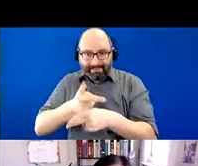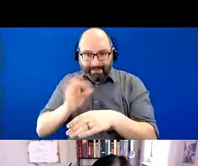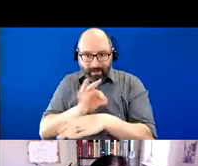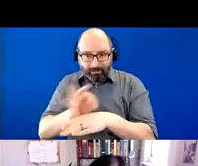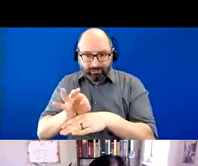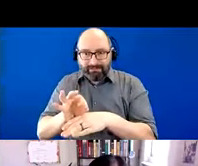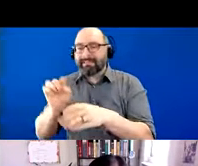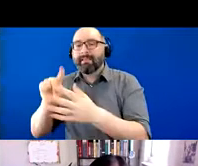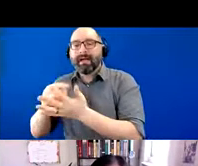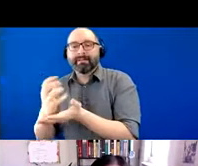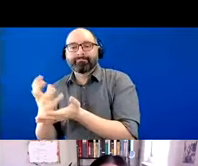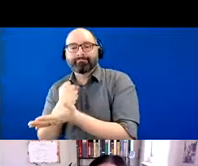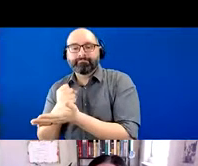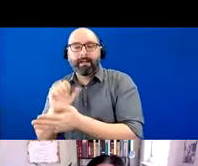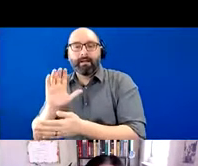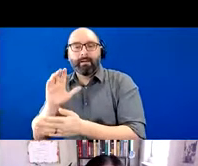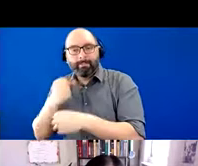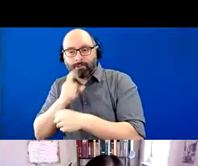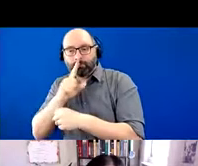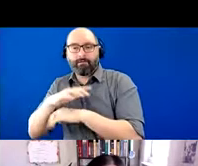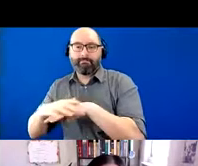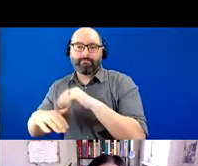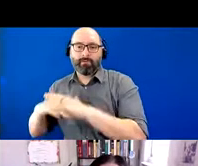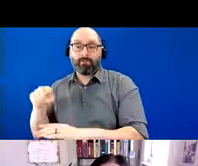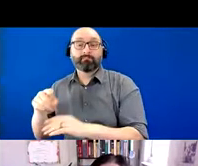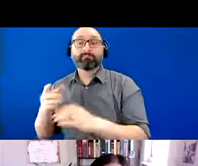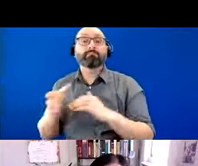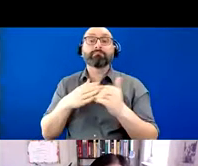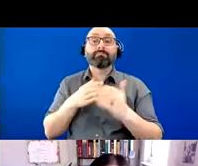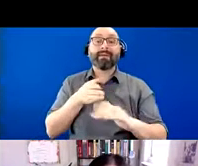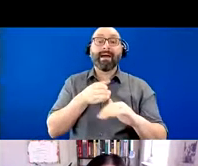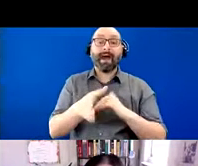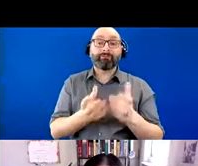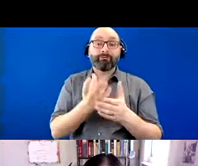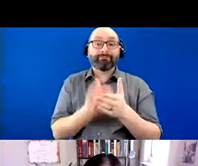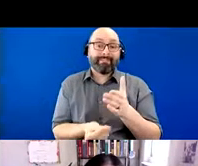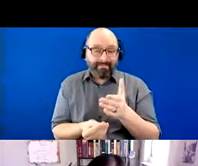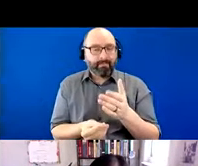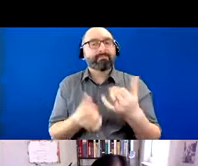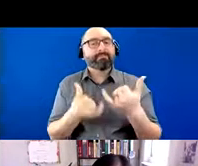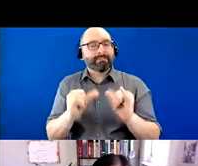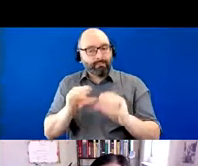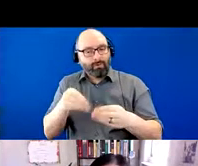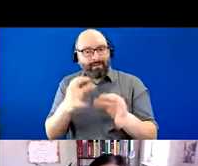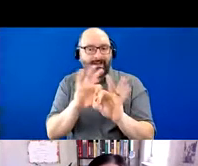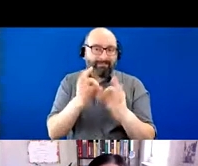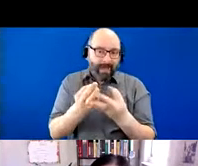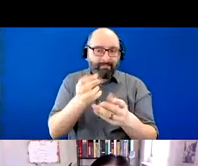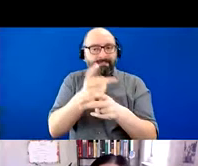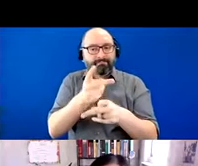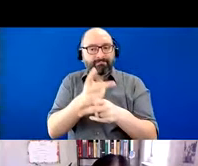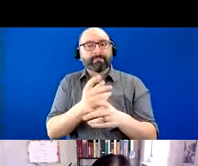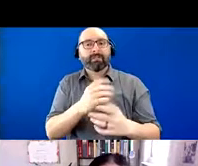maximizing comfort. Even after death, we want to provide the family and caregivers with grief and